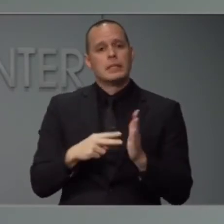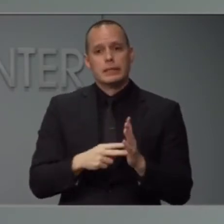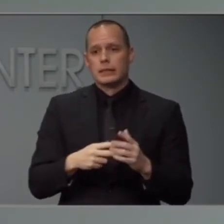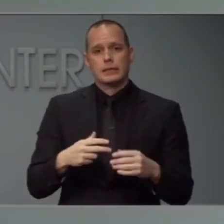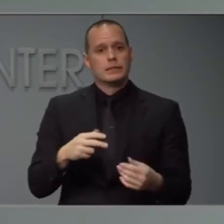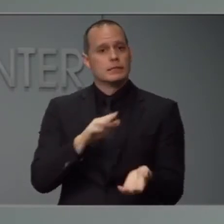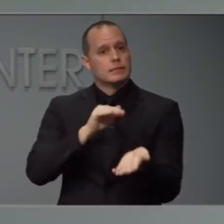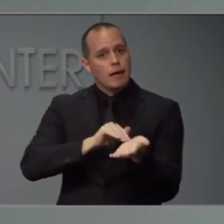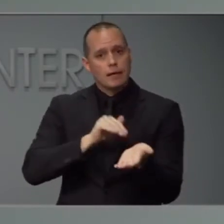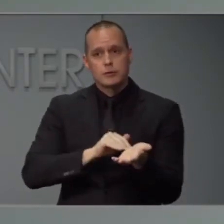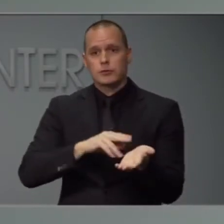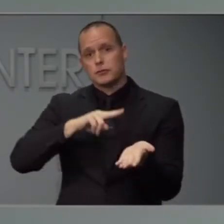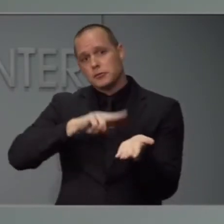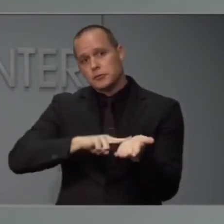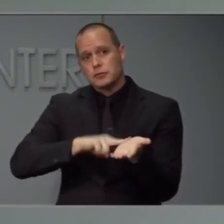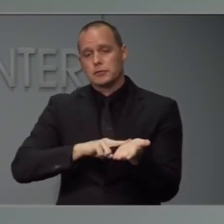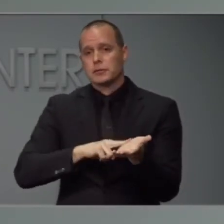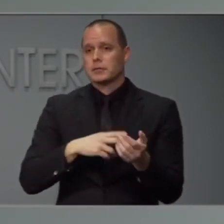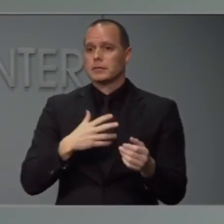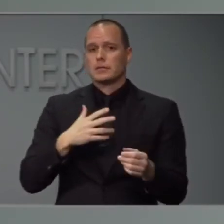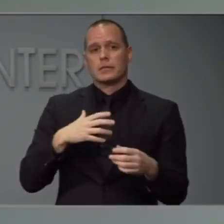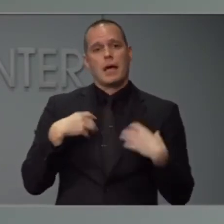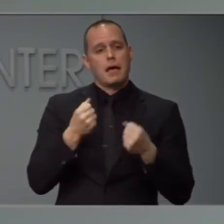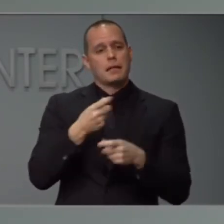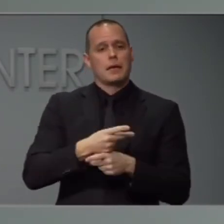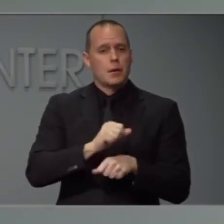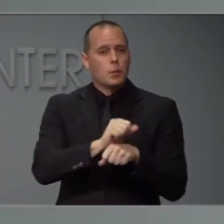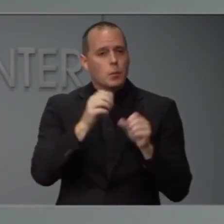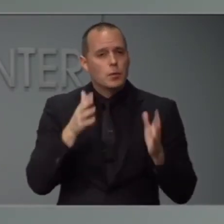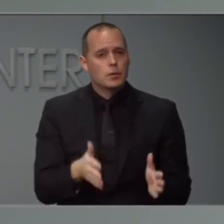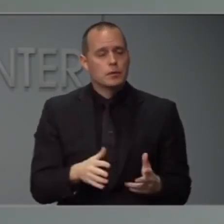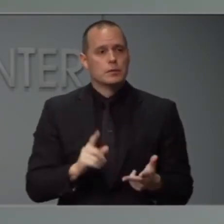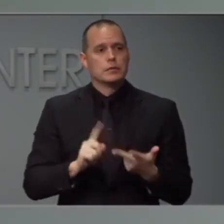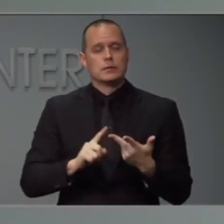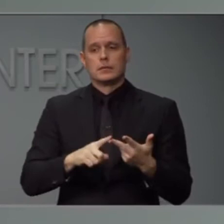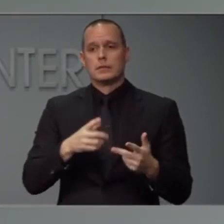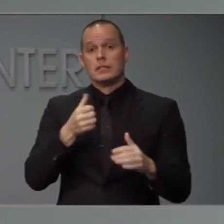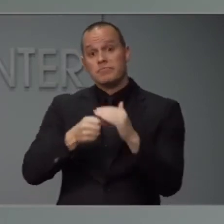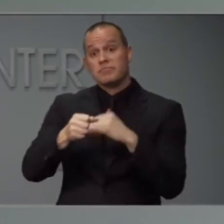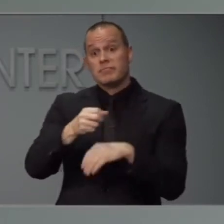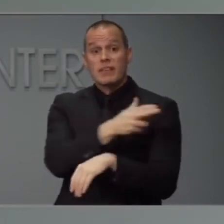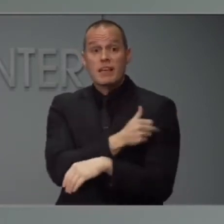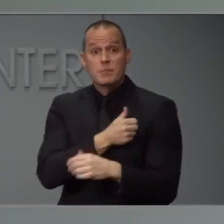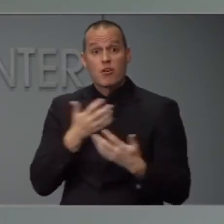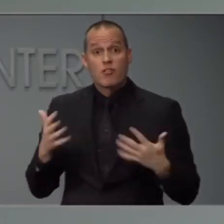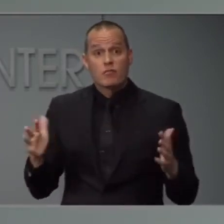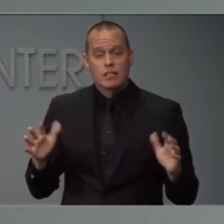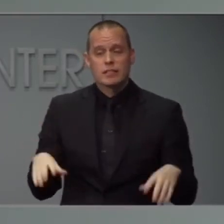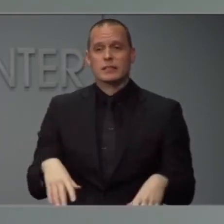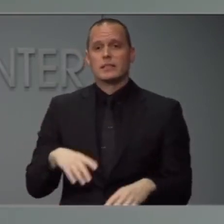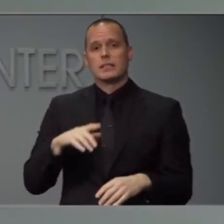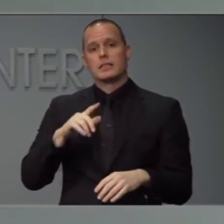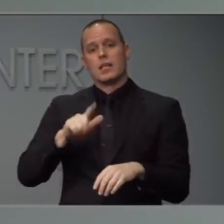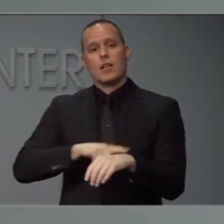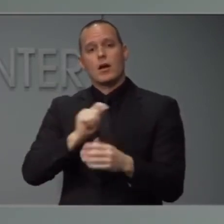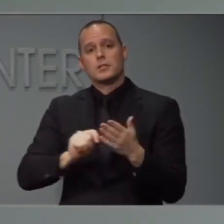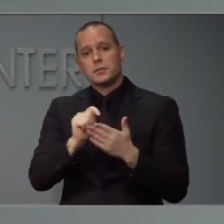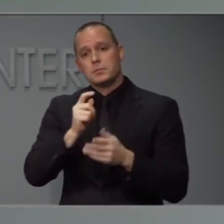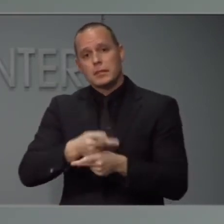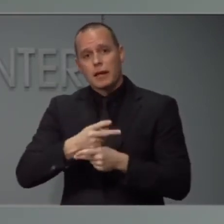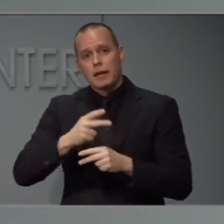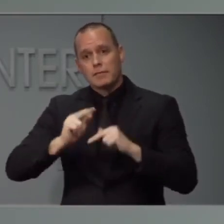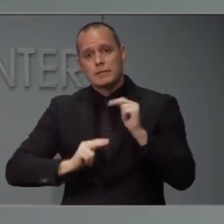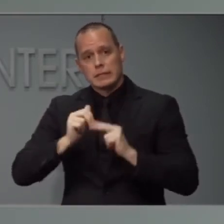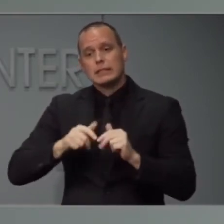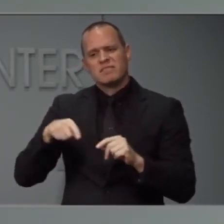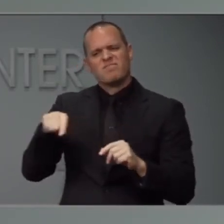health care workers who may have been exposed, those that are hospitalized, those that are in our long-term care facilities. Again, this helps